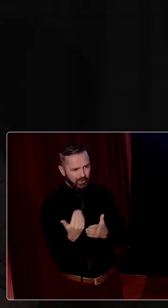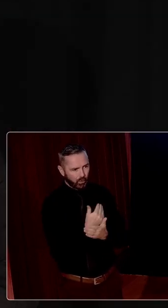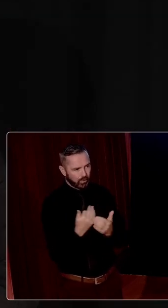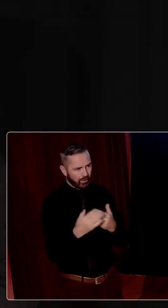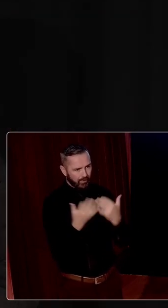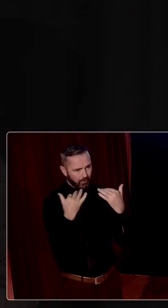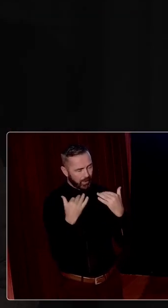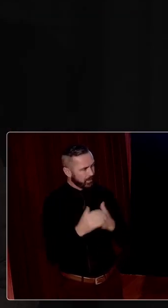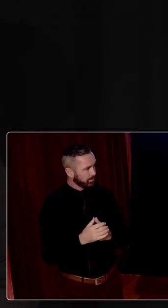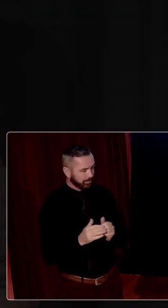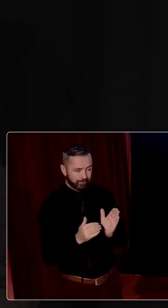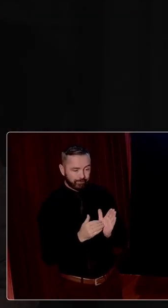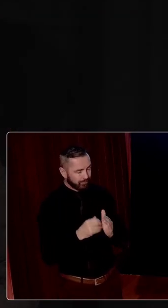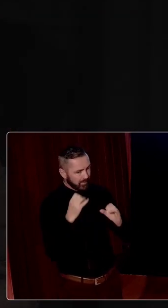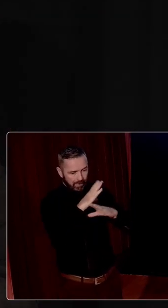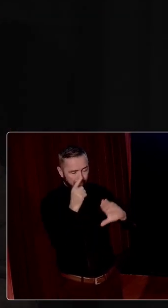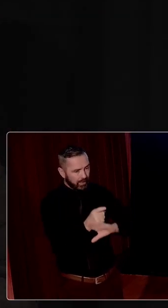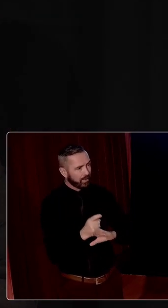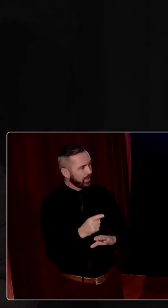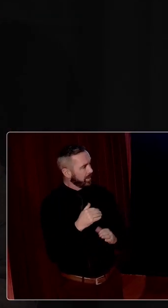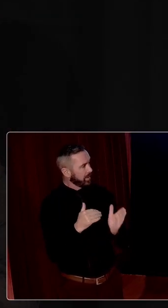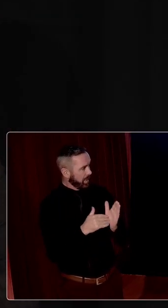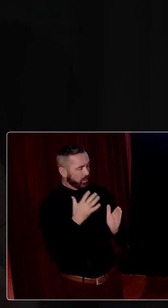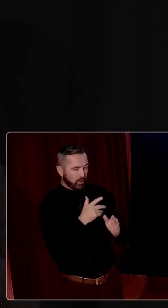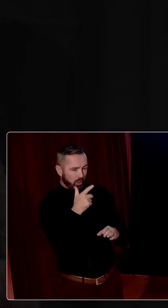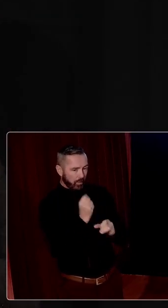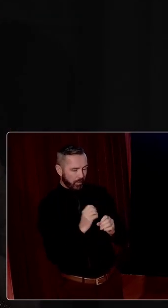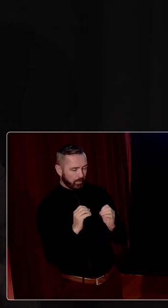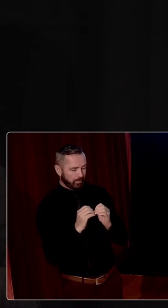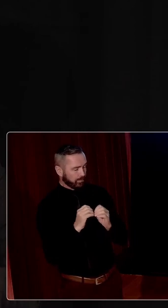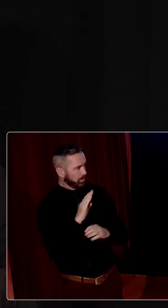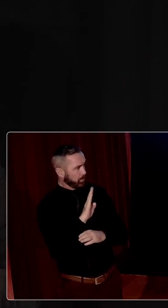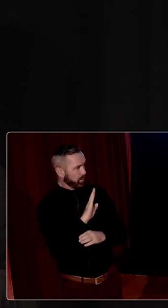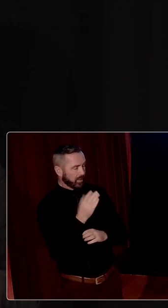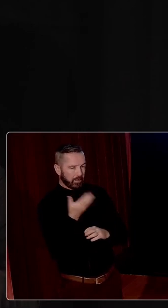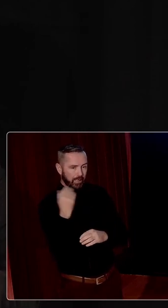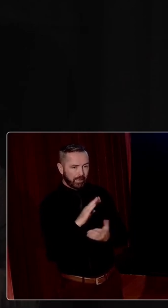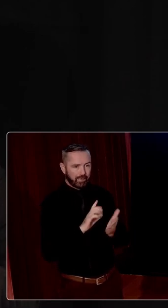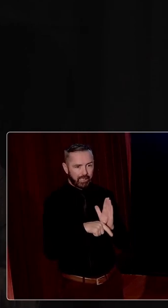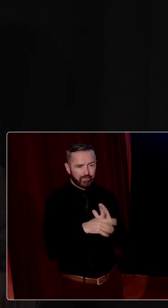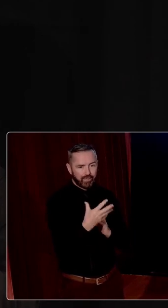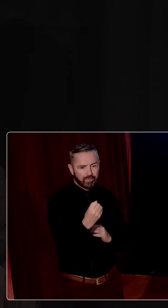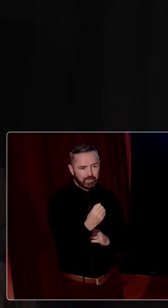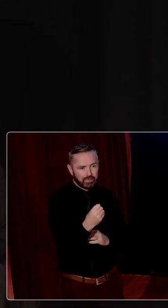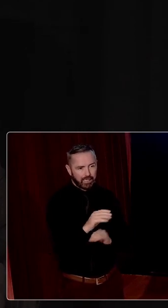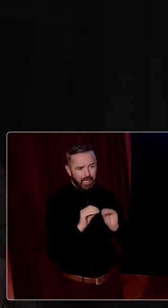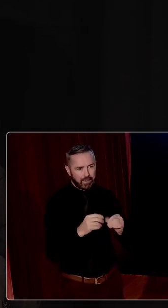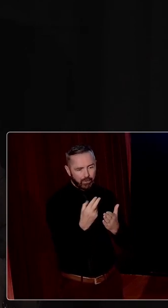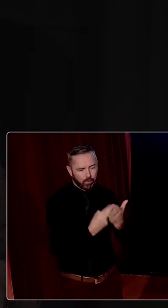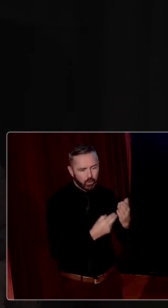Yes, certainly does. But I think just to pick up the point of Bridges of the late fifties and sixties, I think the, the investment in education reports in the